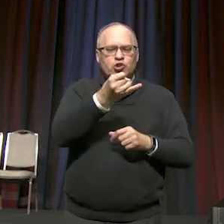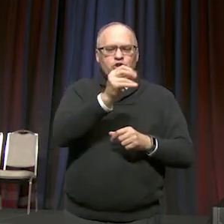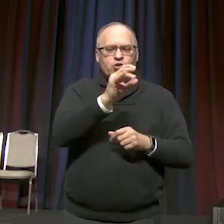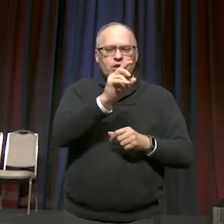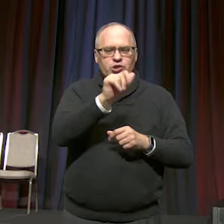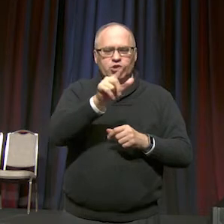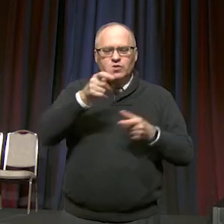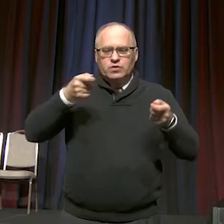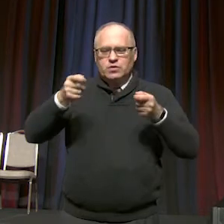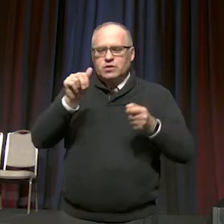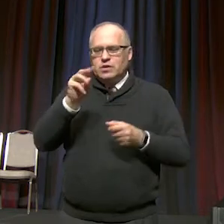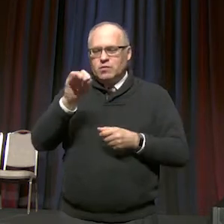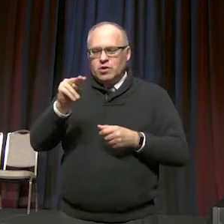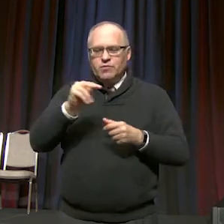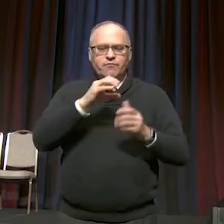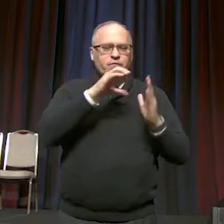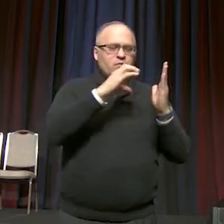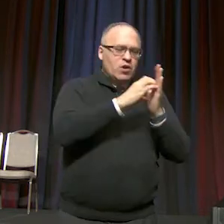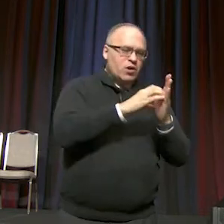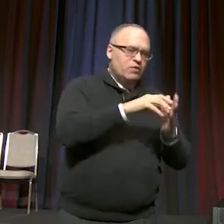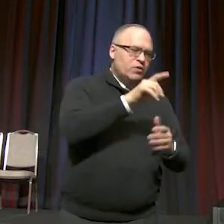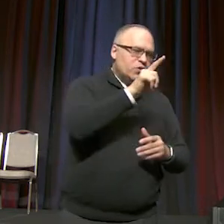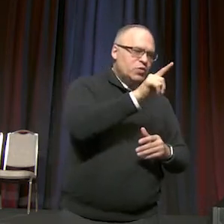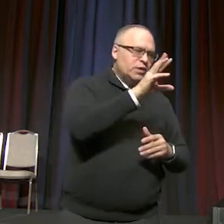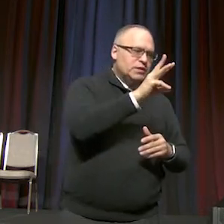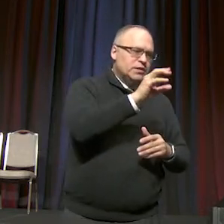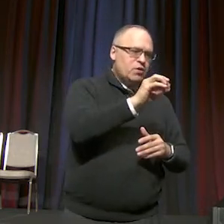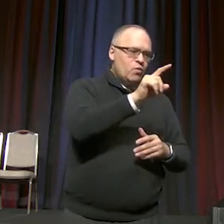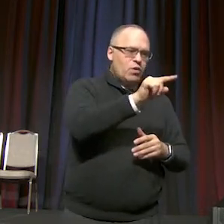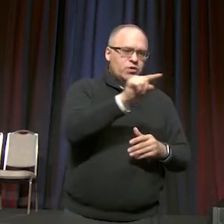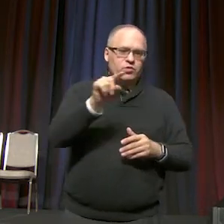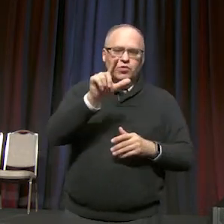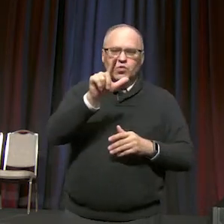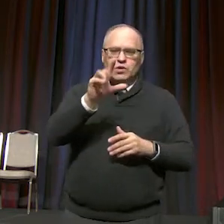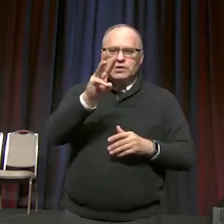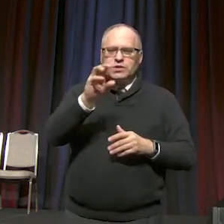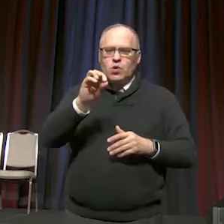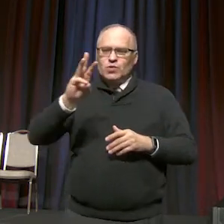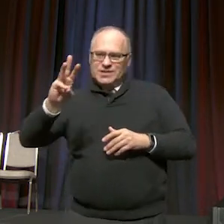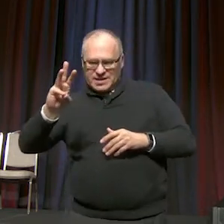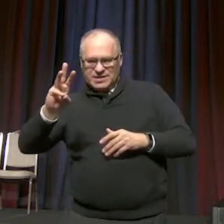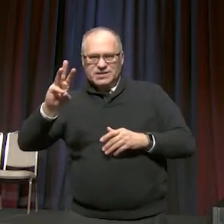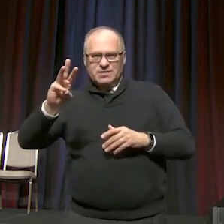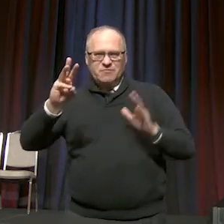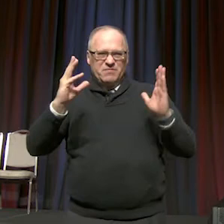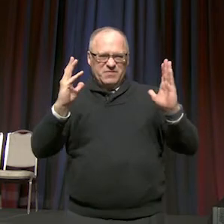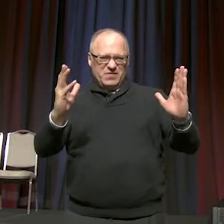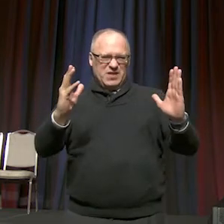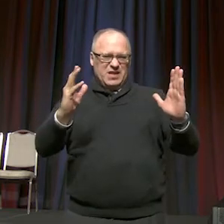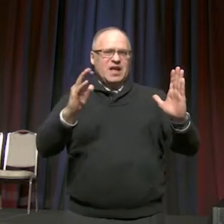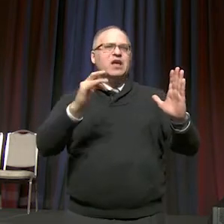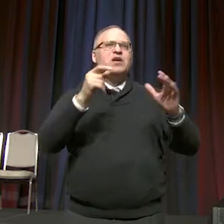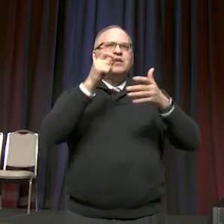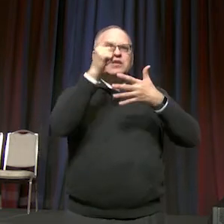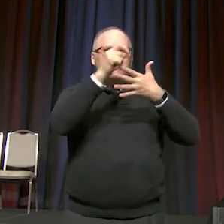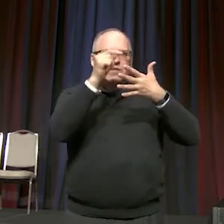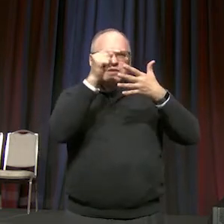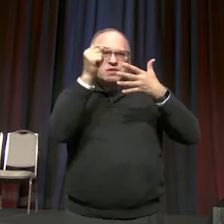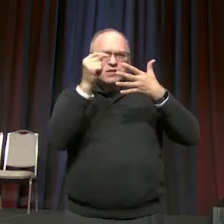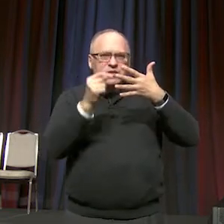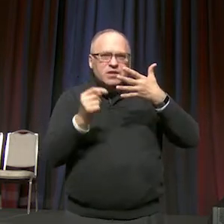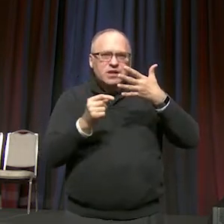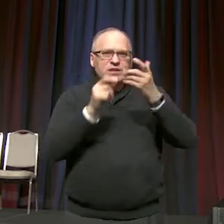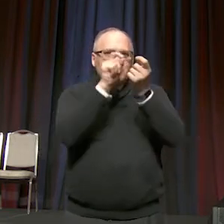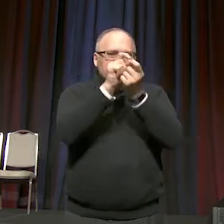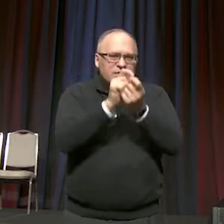Paragraphs 2601 to 2606 set forth the specifics of the election